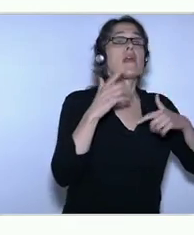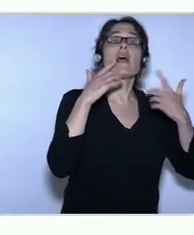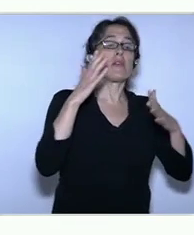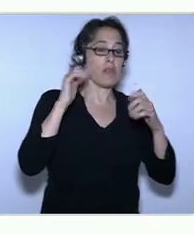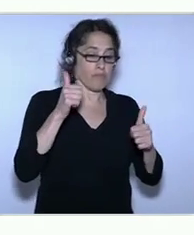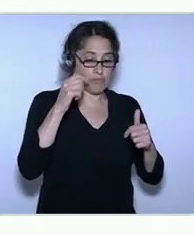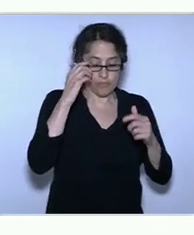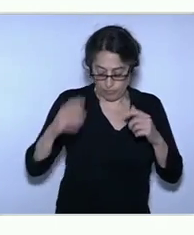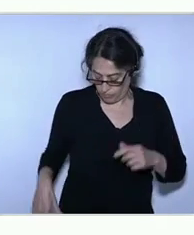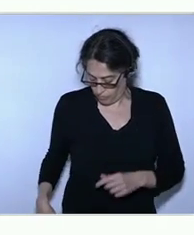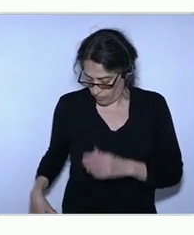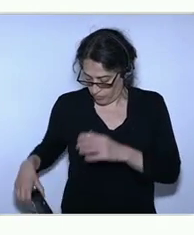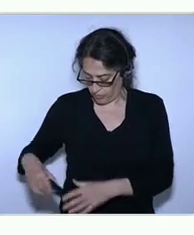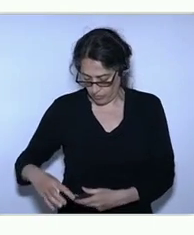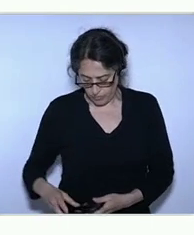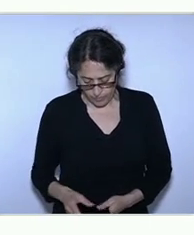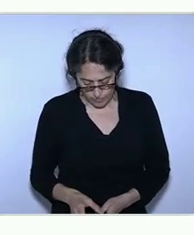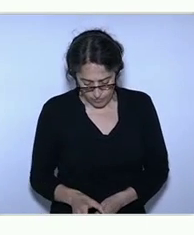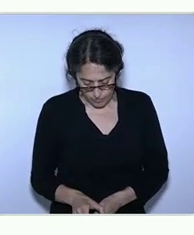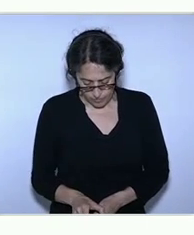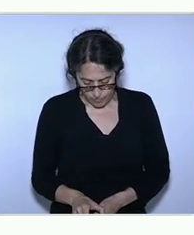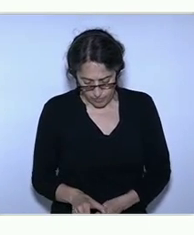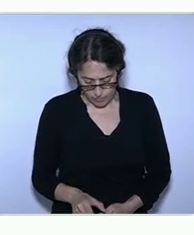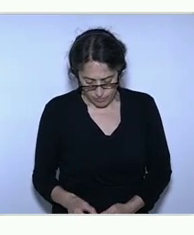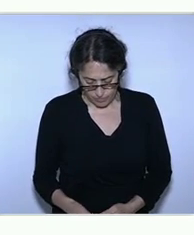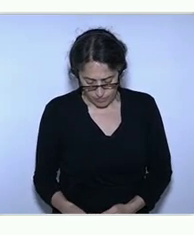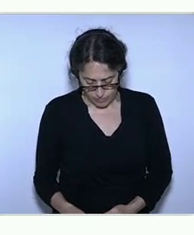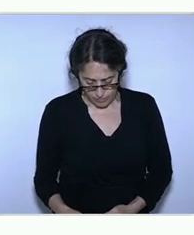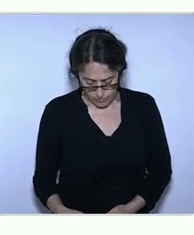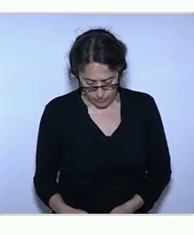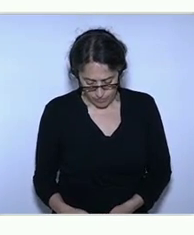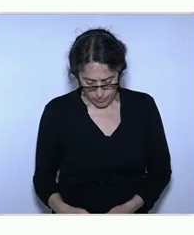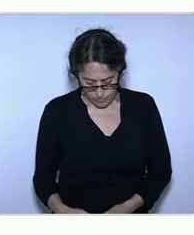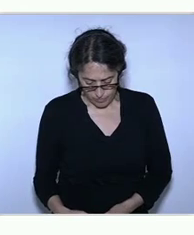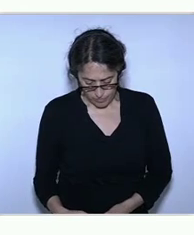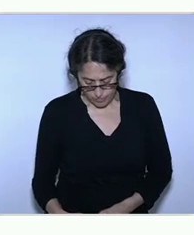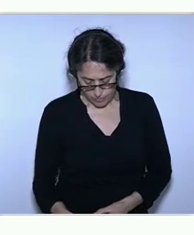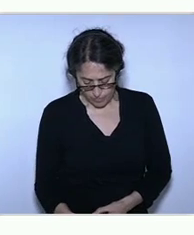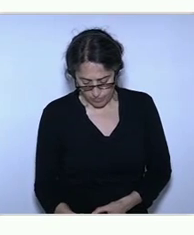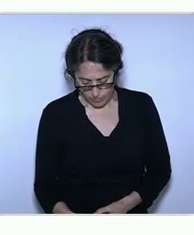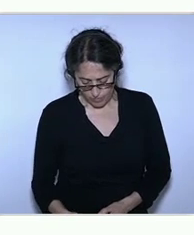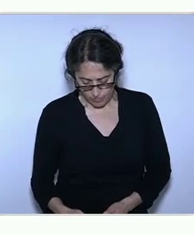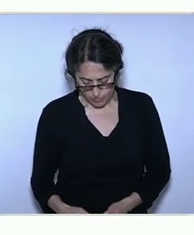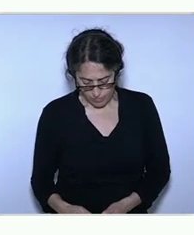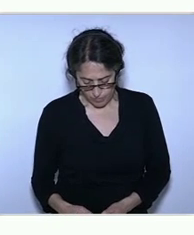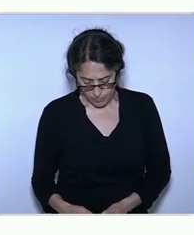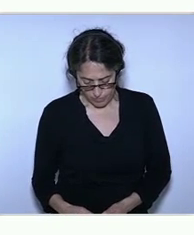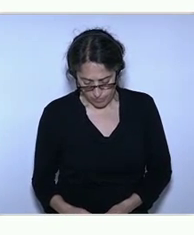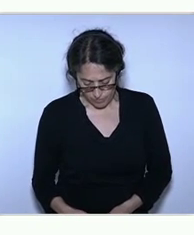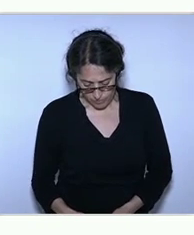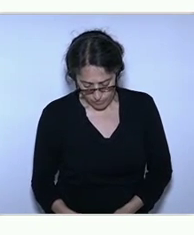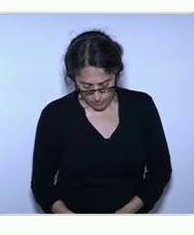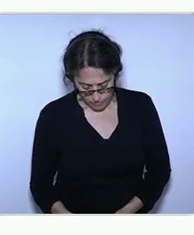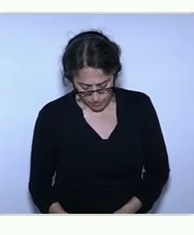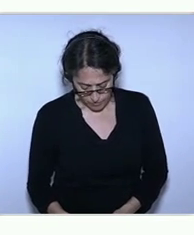but the particular theme that we're addressing here is the issue of startups and how you support them